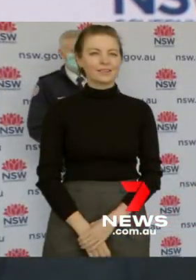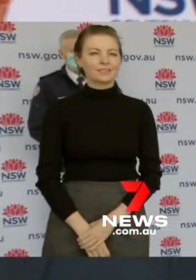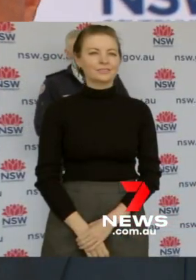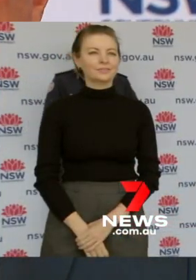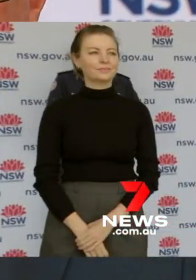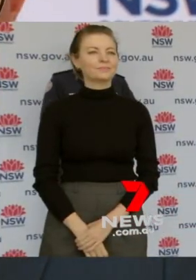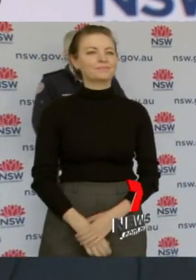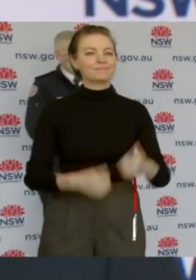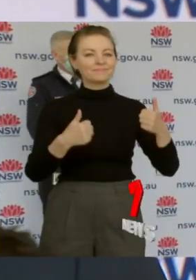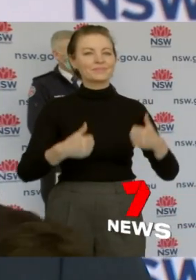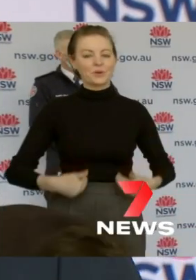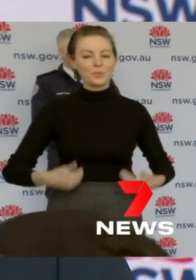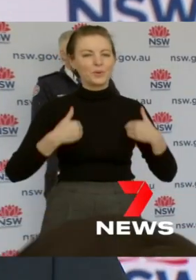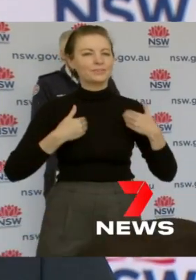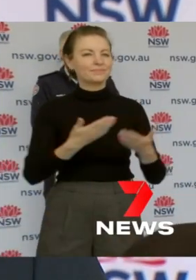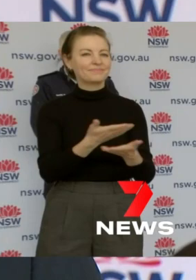Good morning everybody.